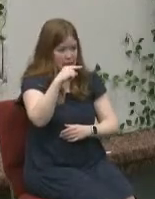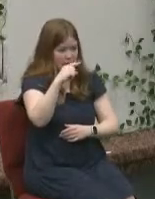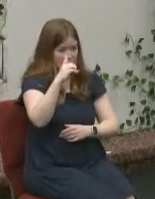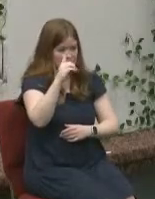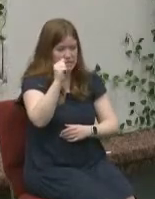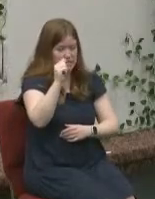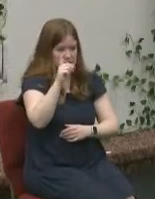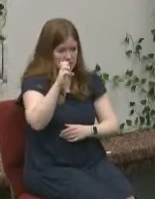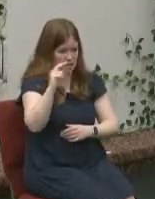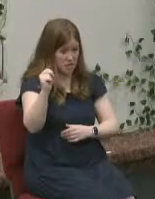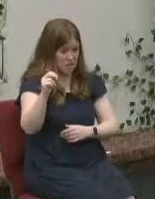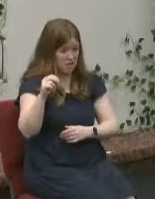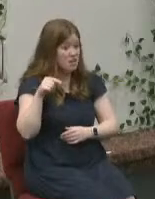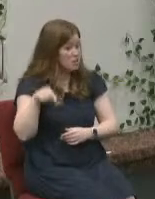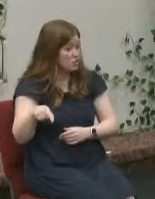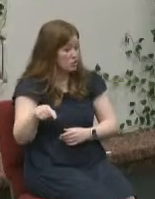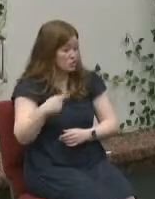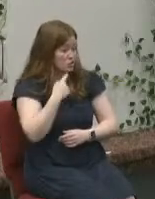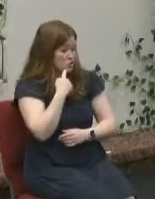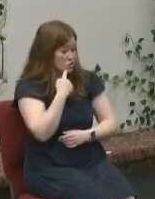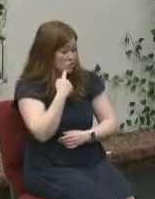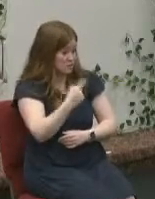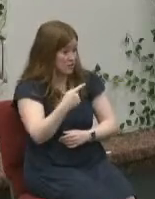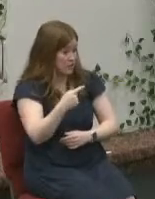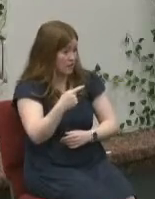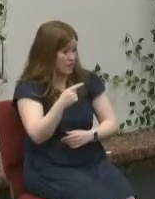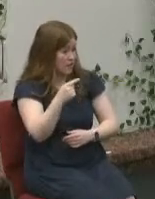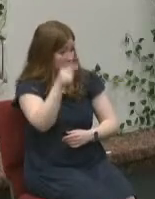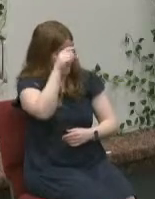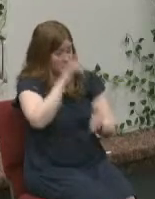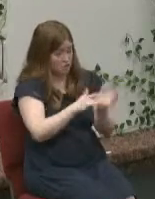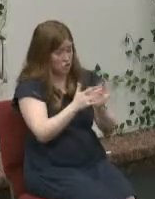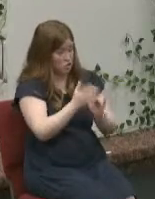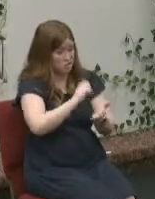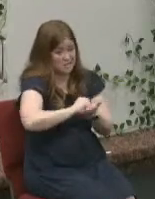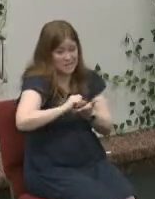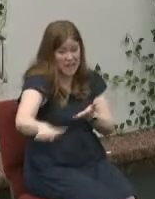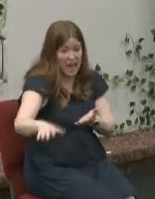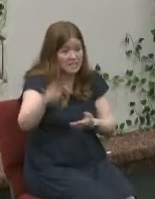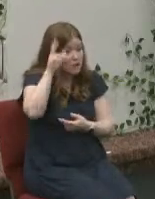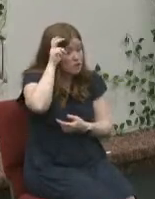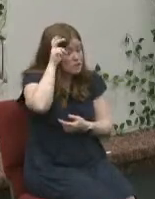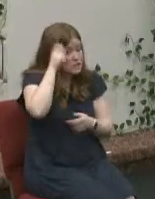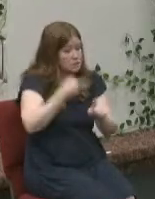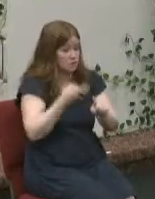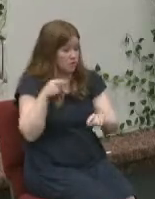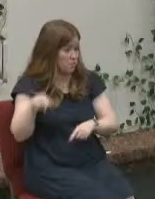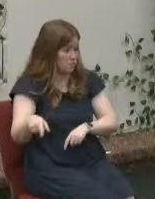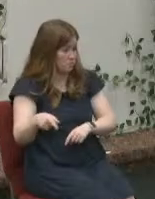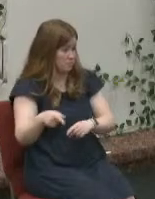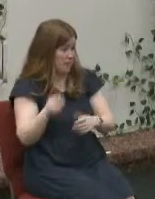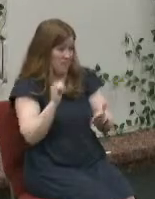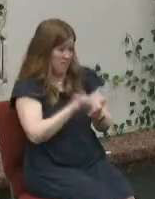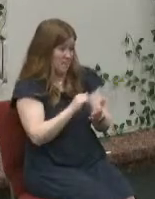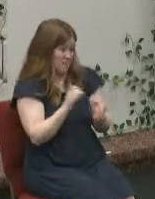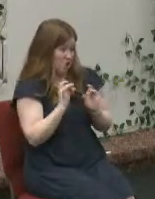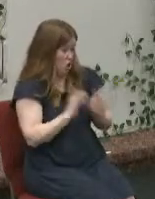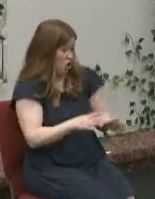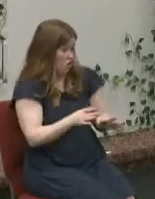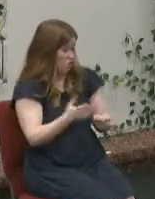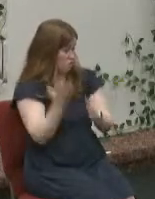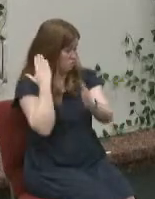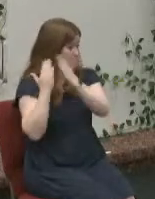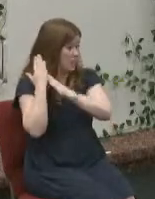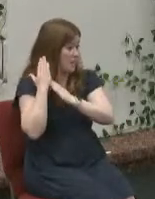had a woman the bible says that jesus cast out seven demons out of her some even historical accounts say that she was a prostitute